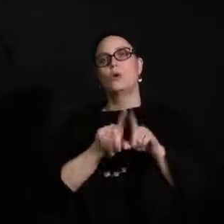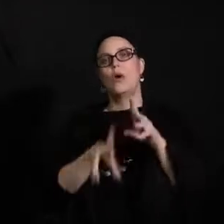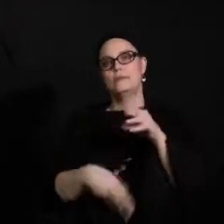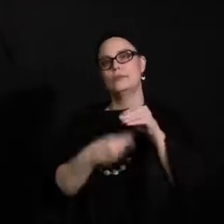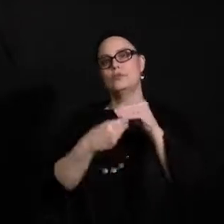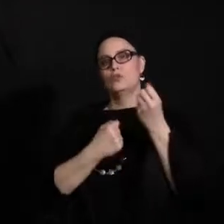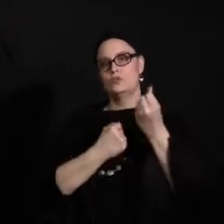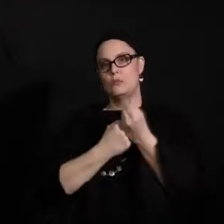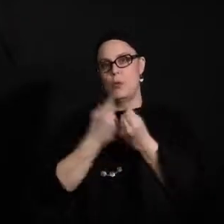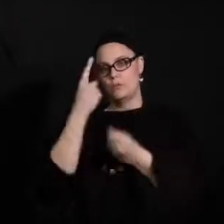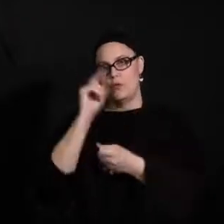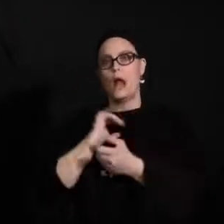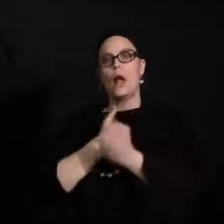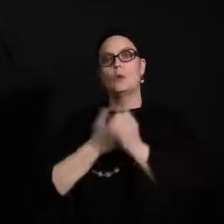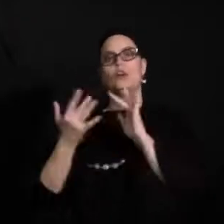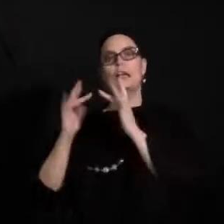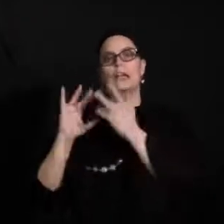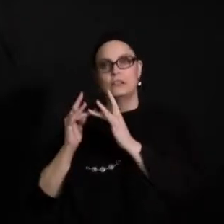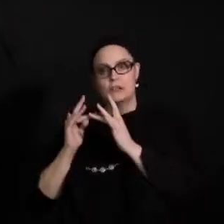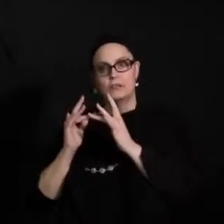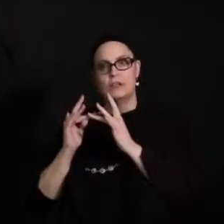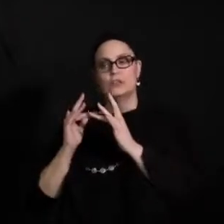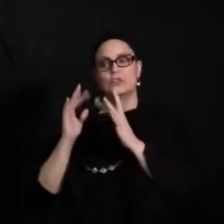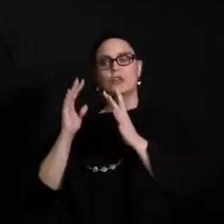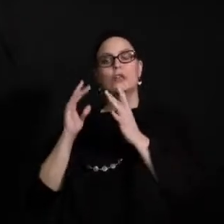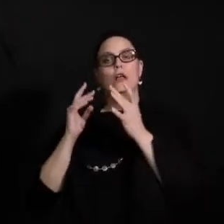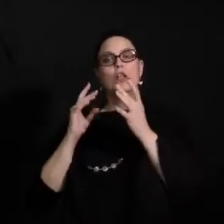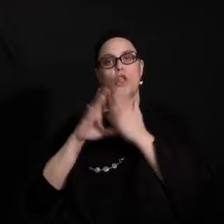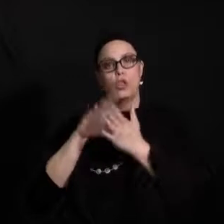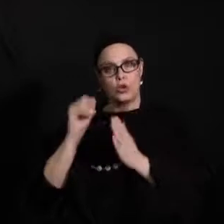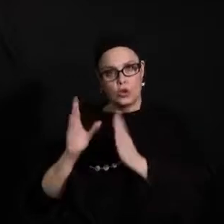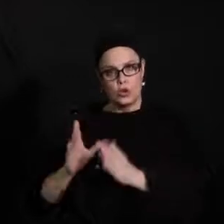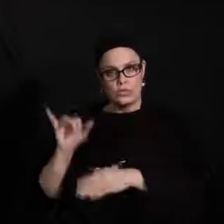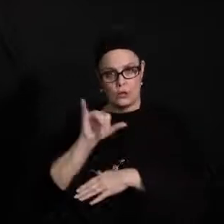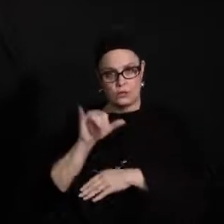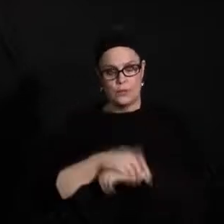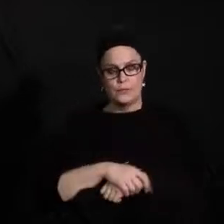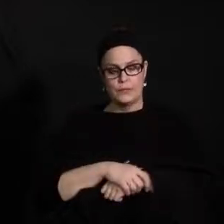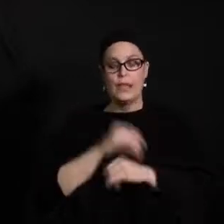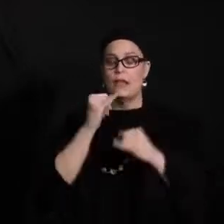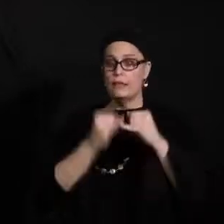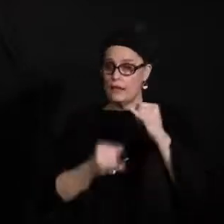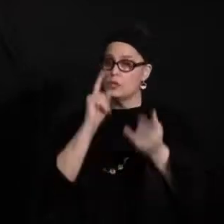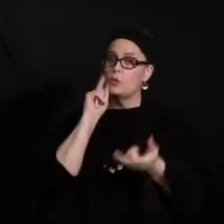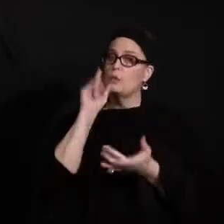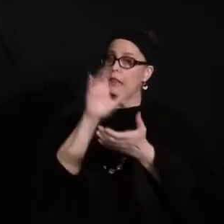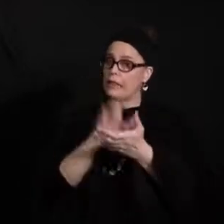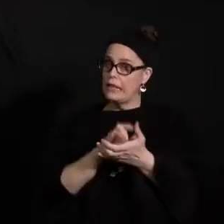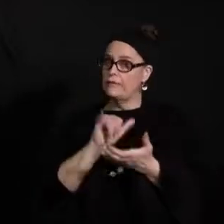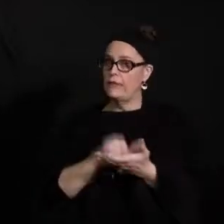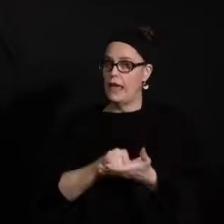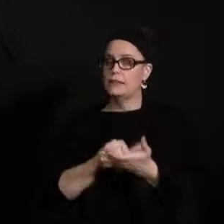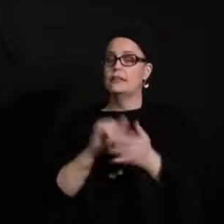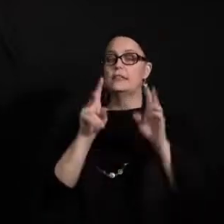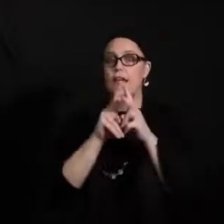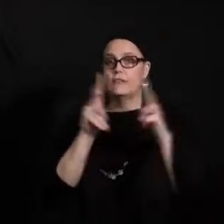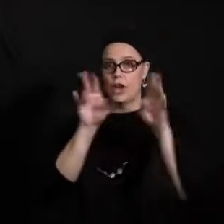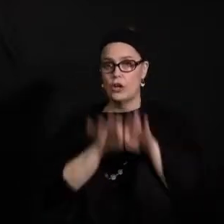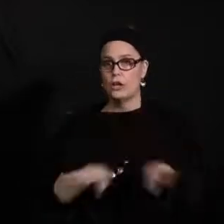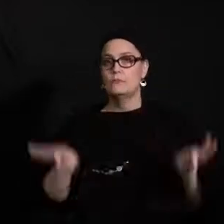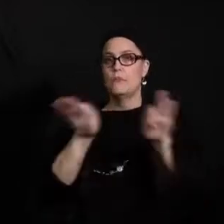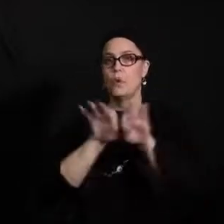to our virtual learners as well. And lastly, we truly believe it is, you know, very important